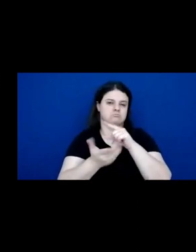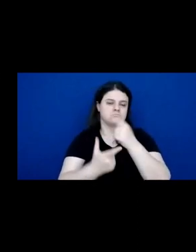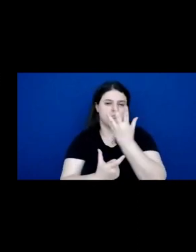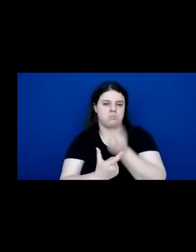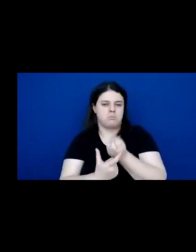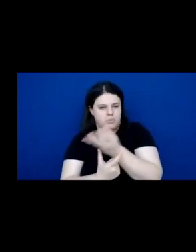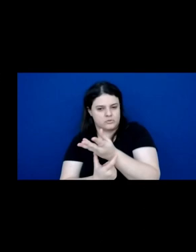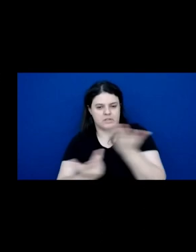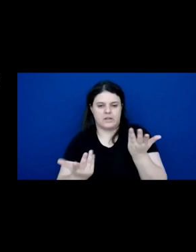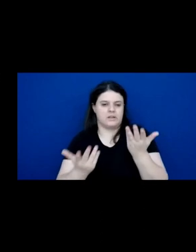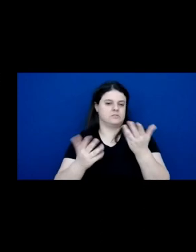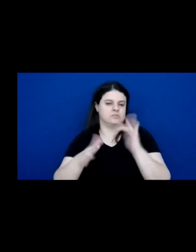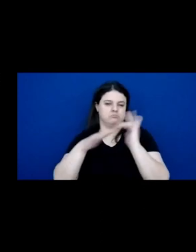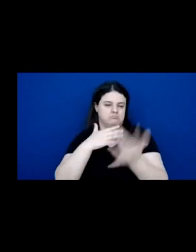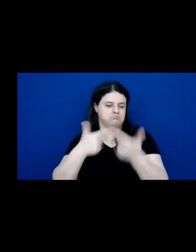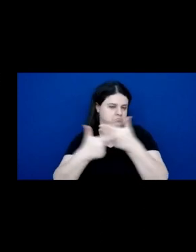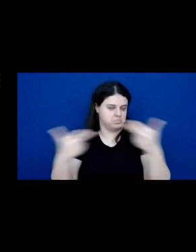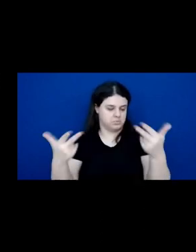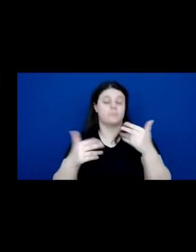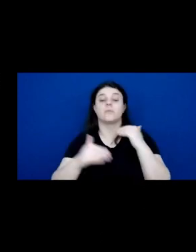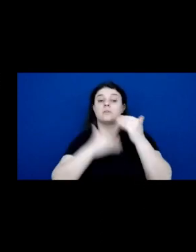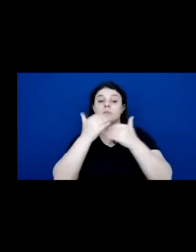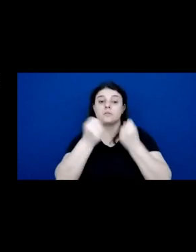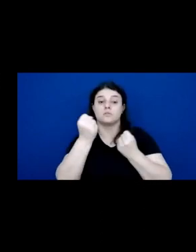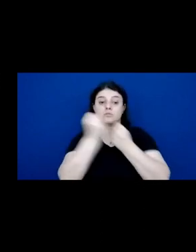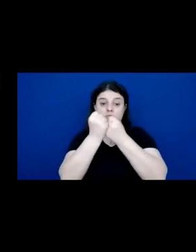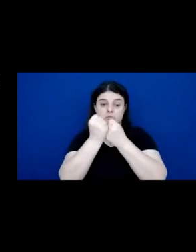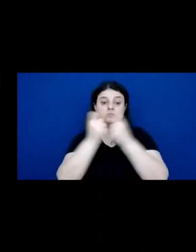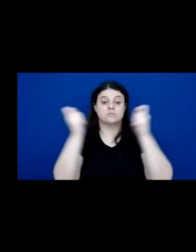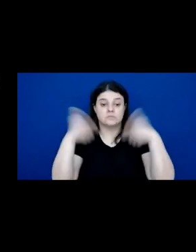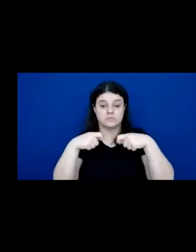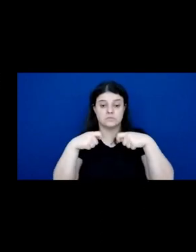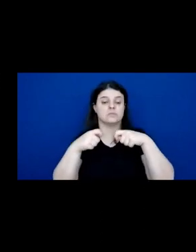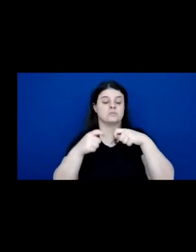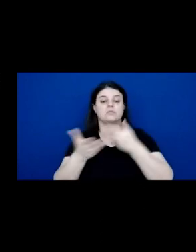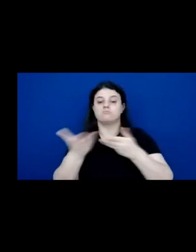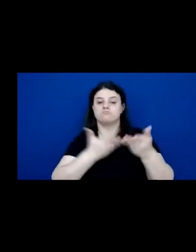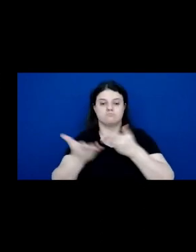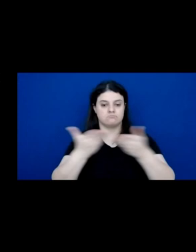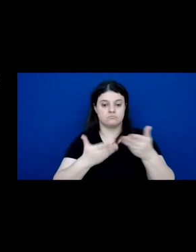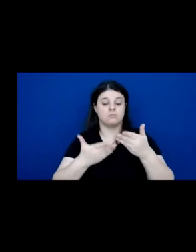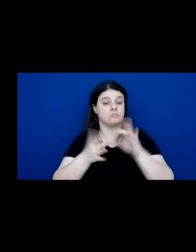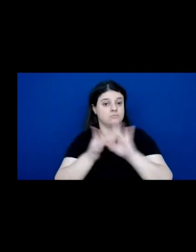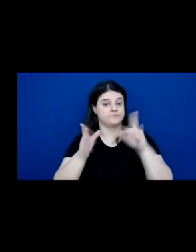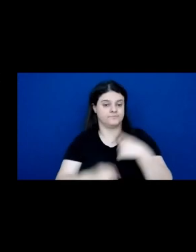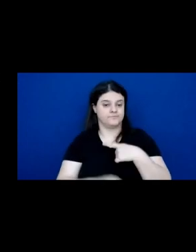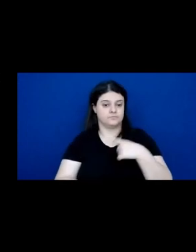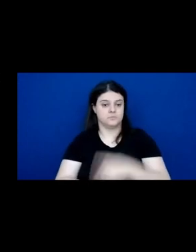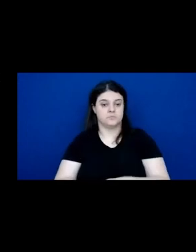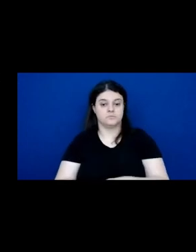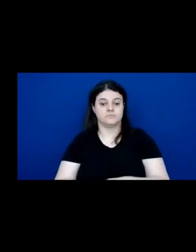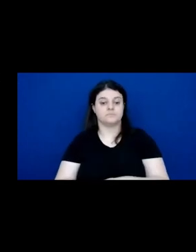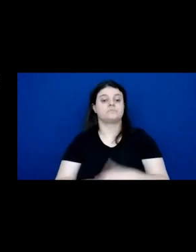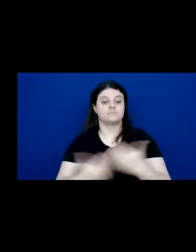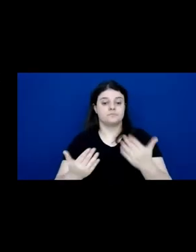videos. Interfaces developed to support content creation, sharing, and retrieval are also available. However, these same